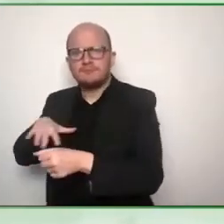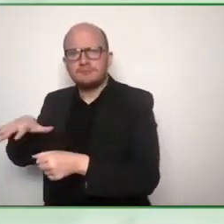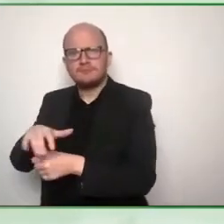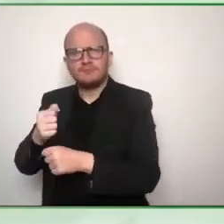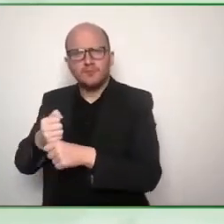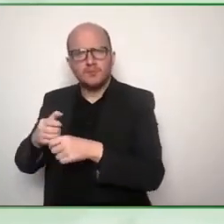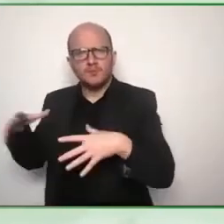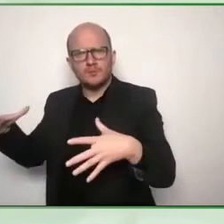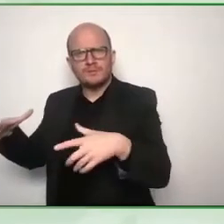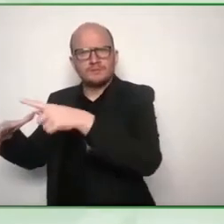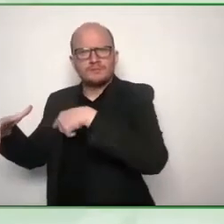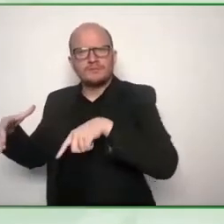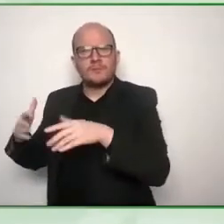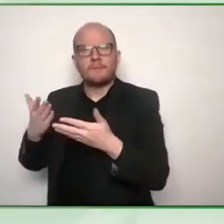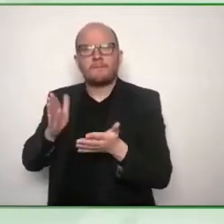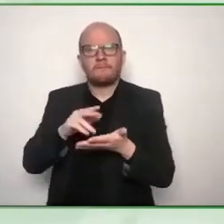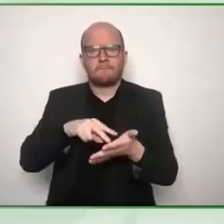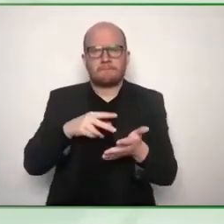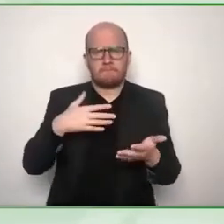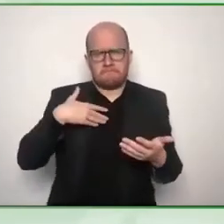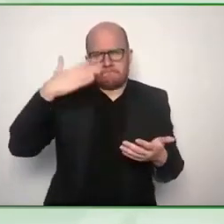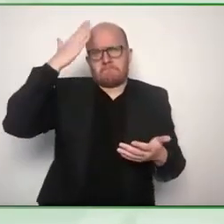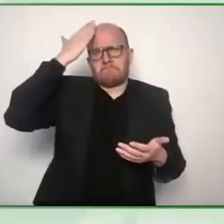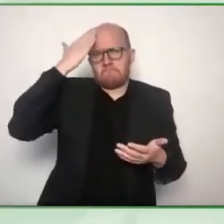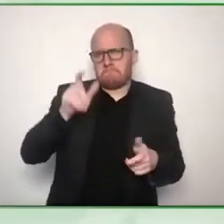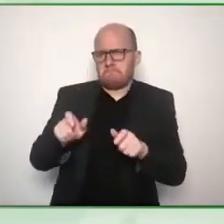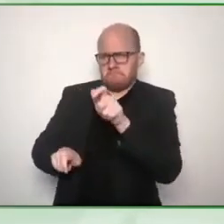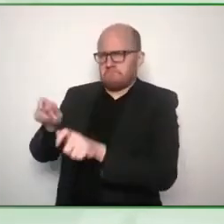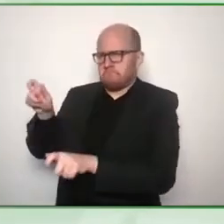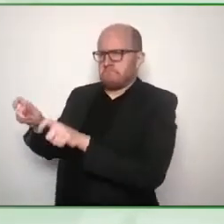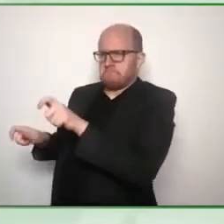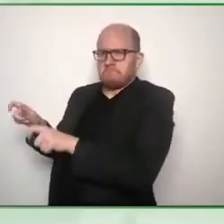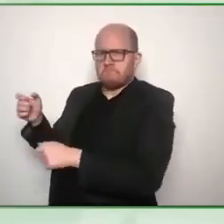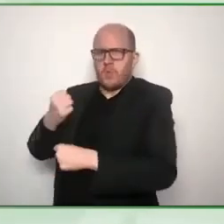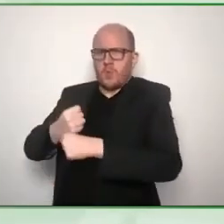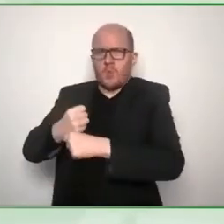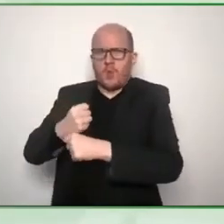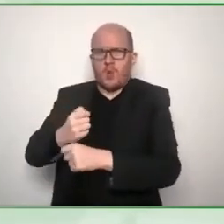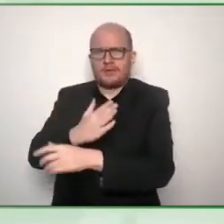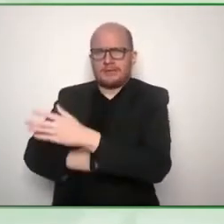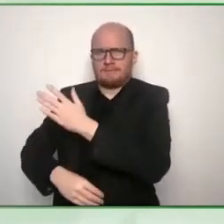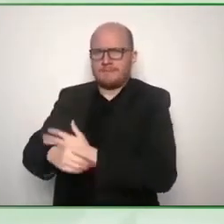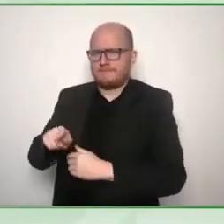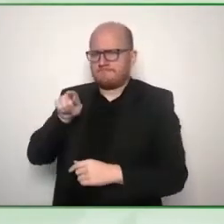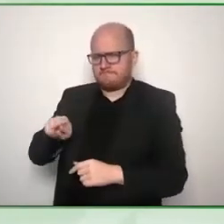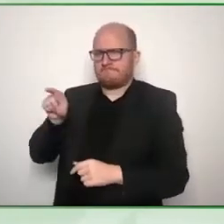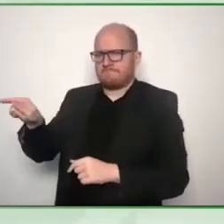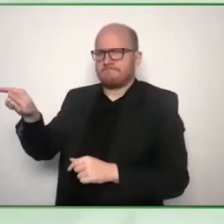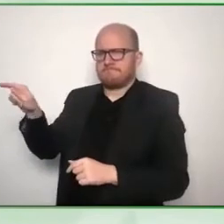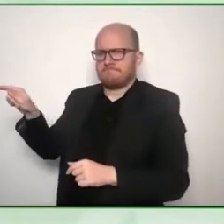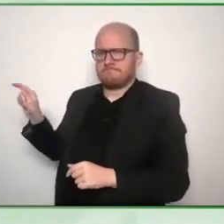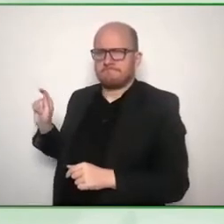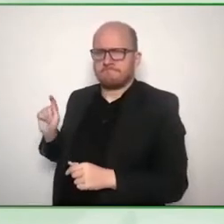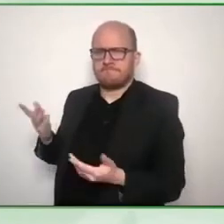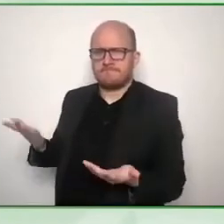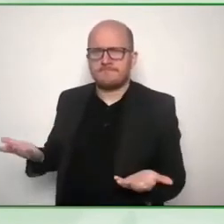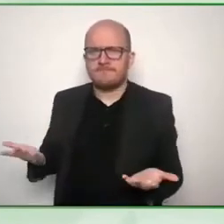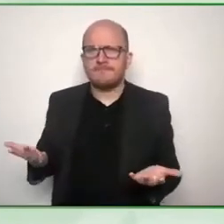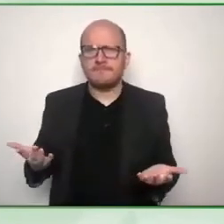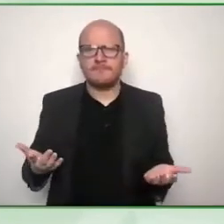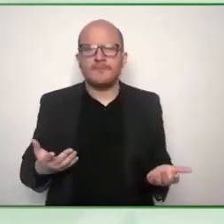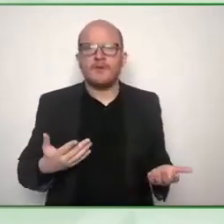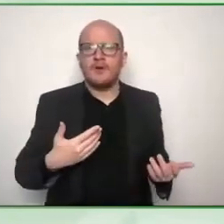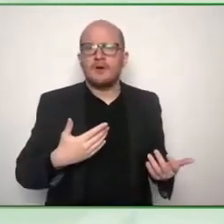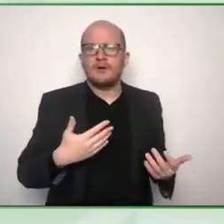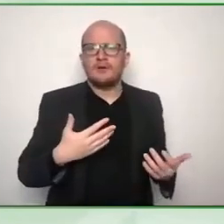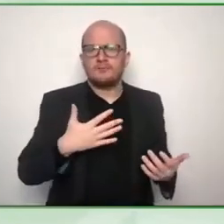field um and in terms of tools and stuff i guess no mystery to it we're very um keen on the